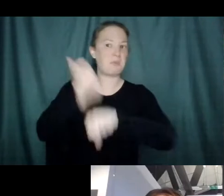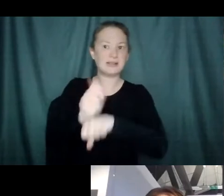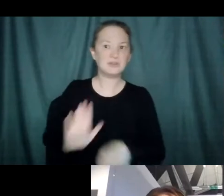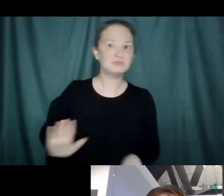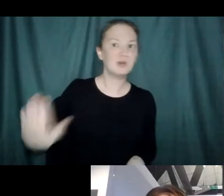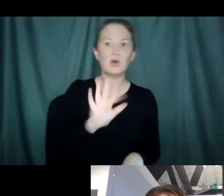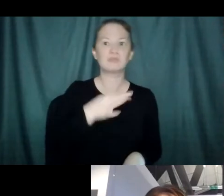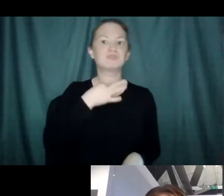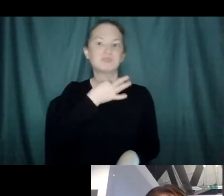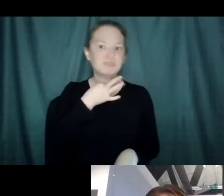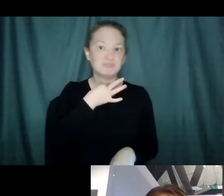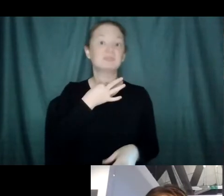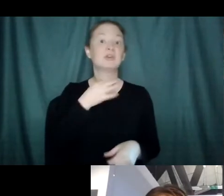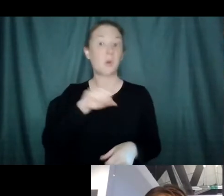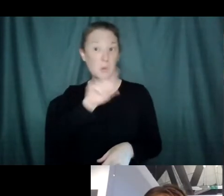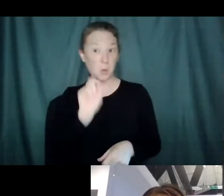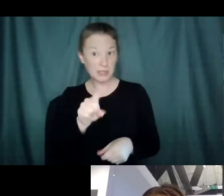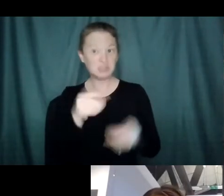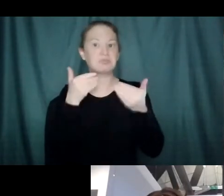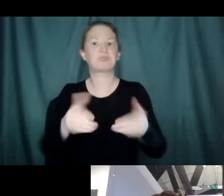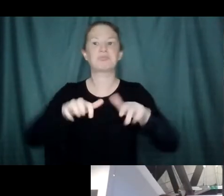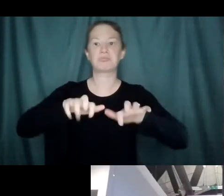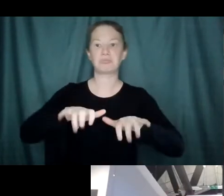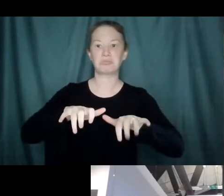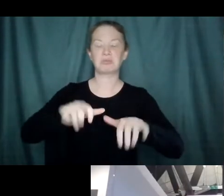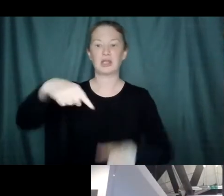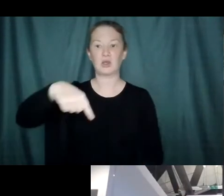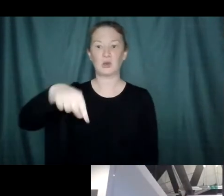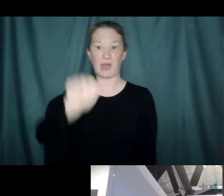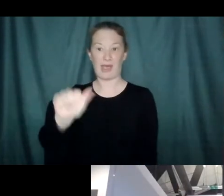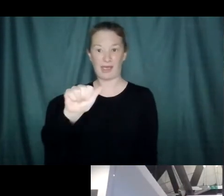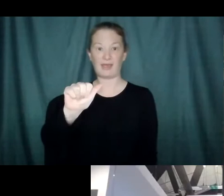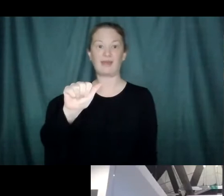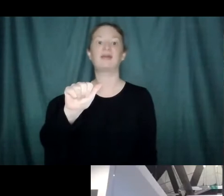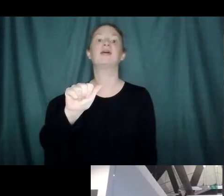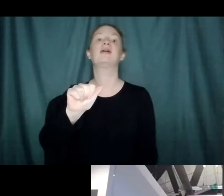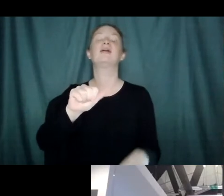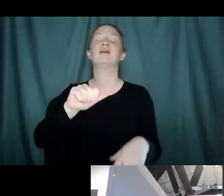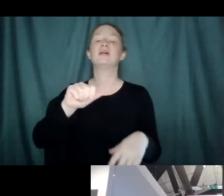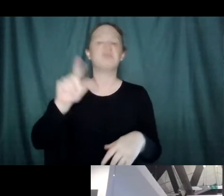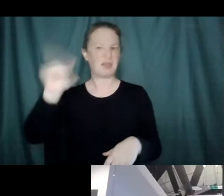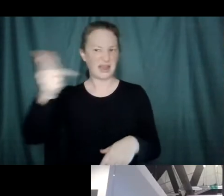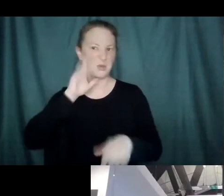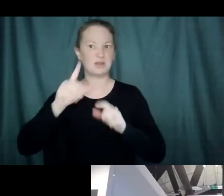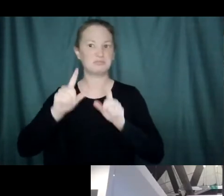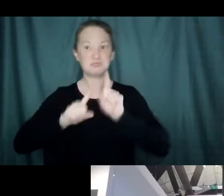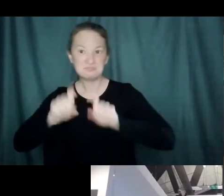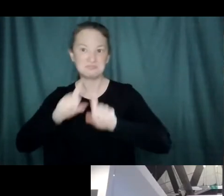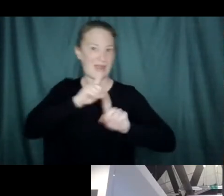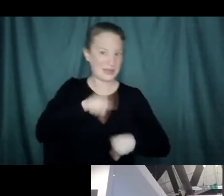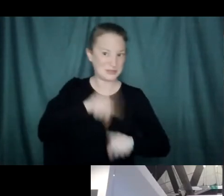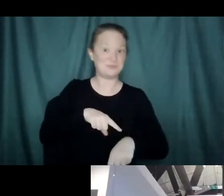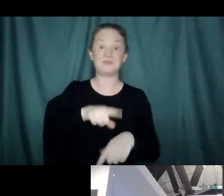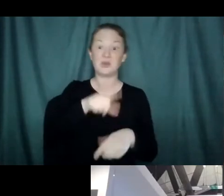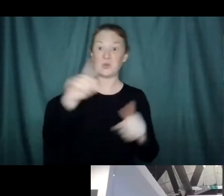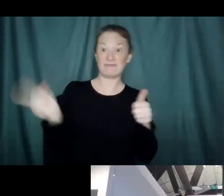have questions, please submit them to the Q&A, and we'll get to them after we do a brief introduction of Megan and Jay. So do you two want